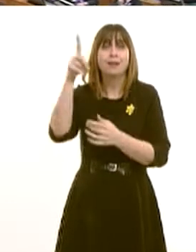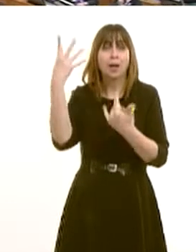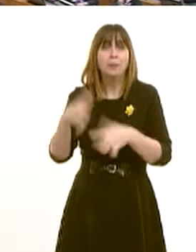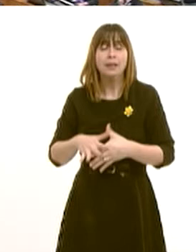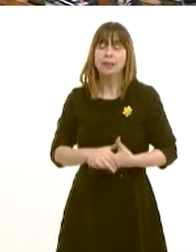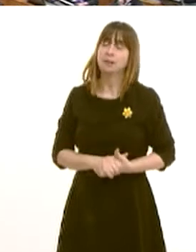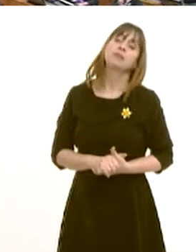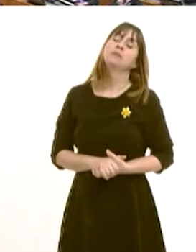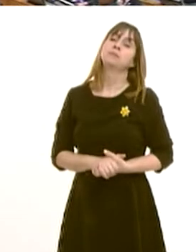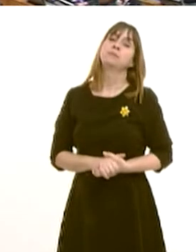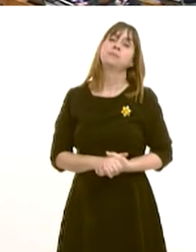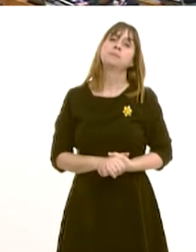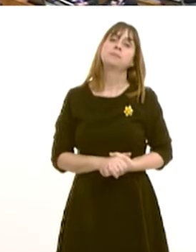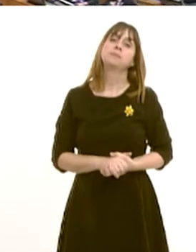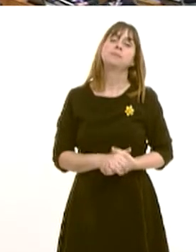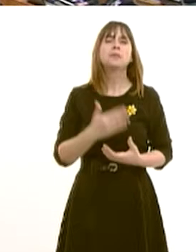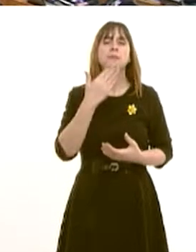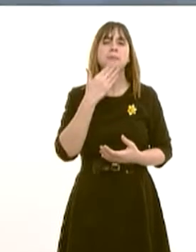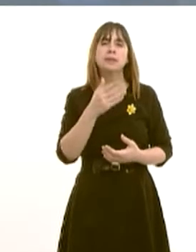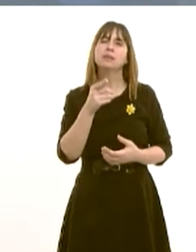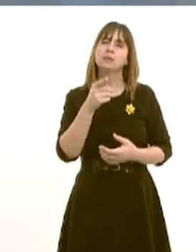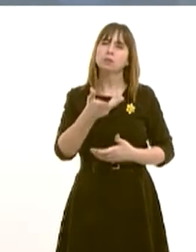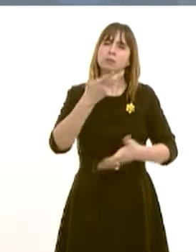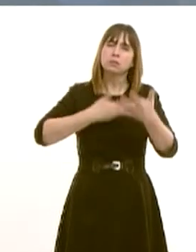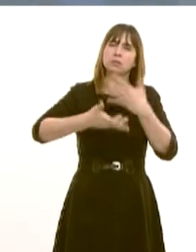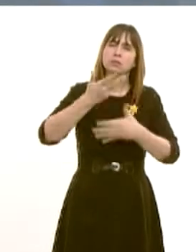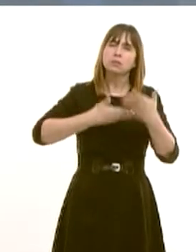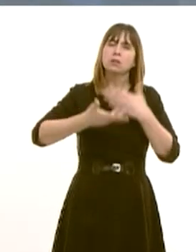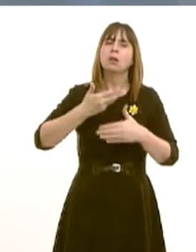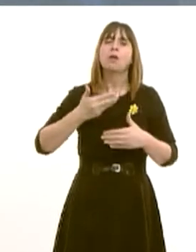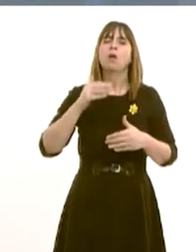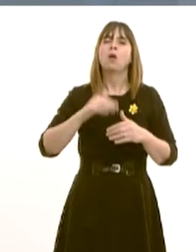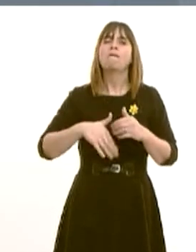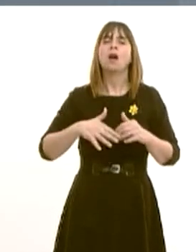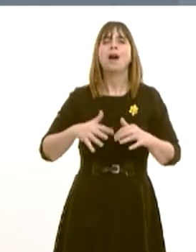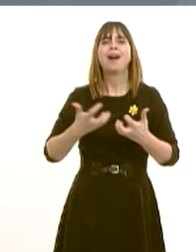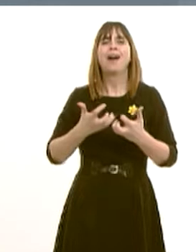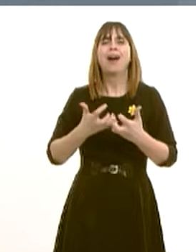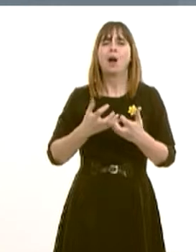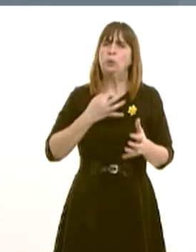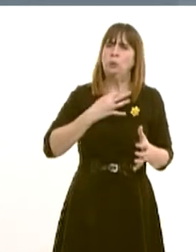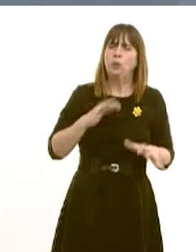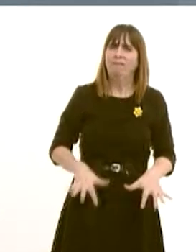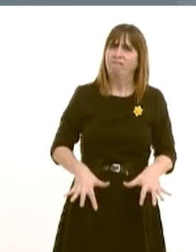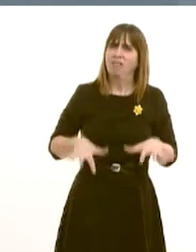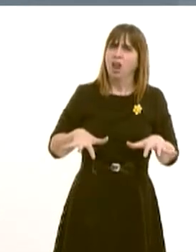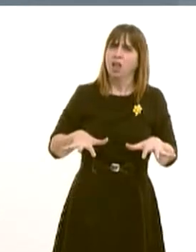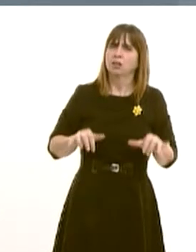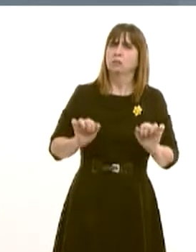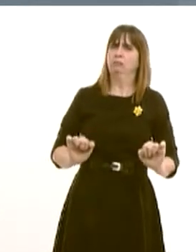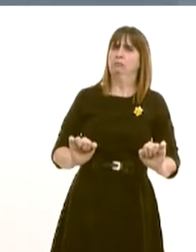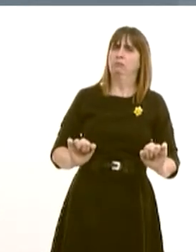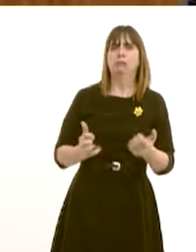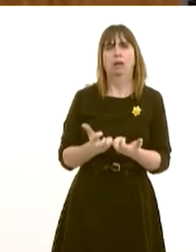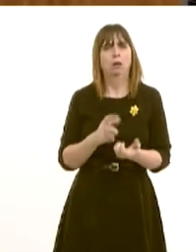Will the First Minister make a statement on actions taken by the Welsh Government to reduce flooding risk in the future? Yes, over the